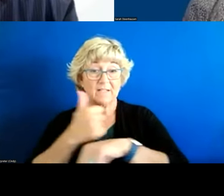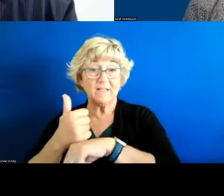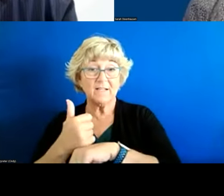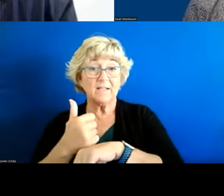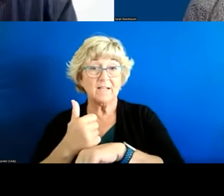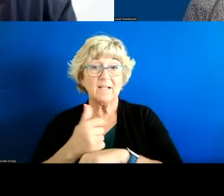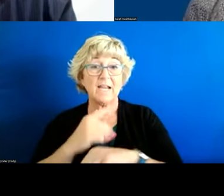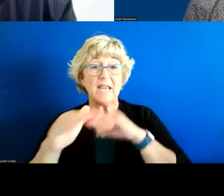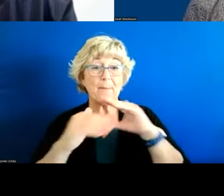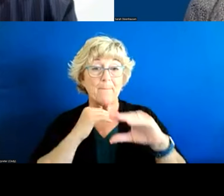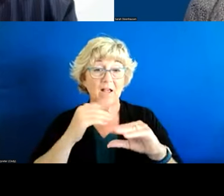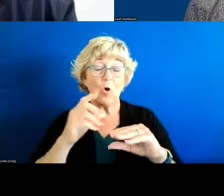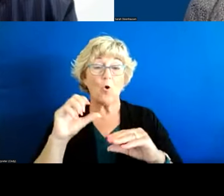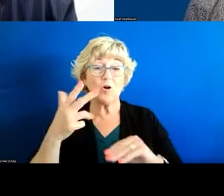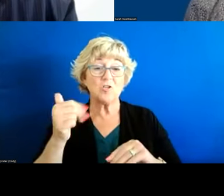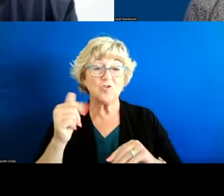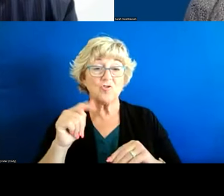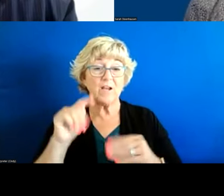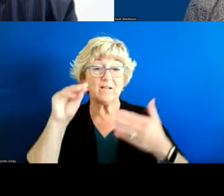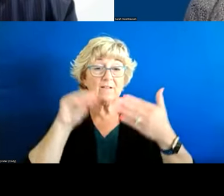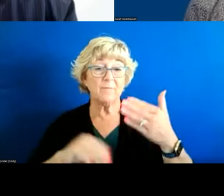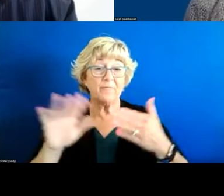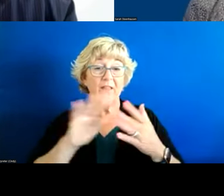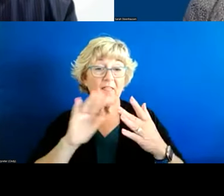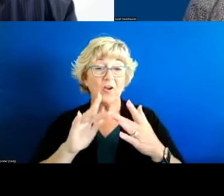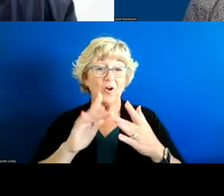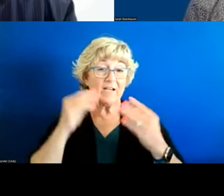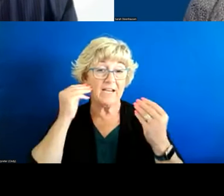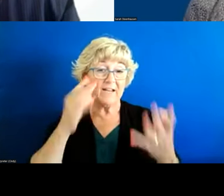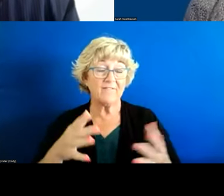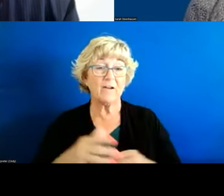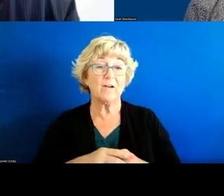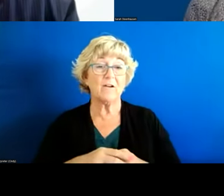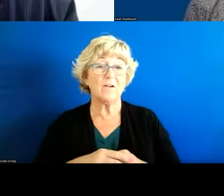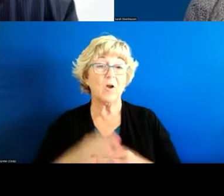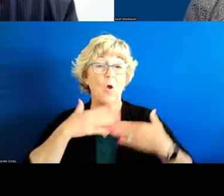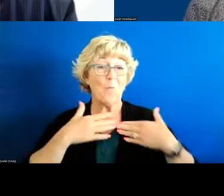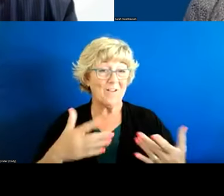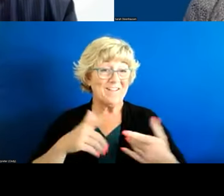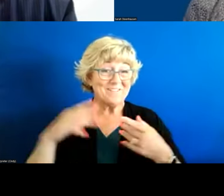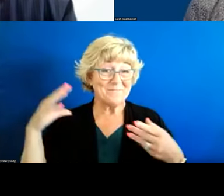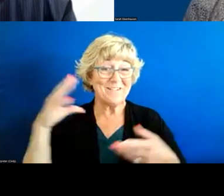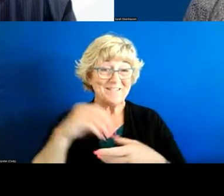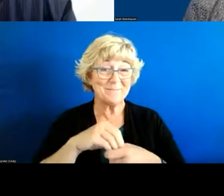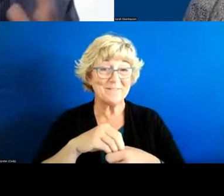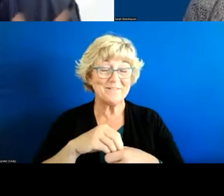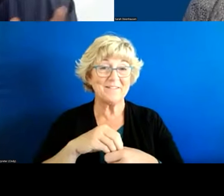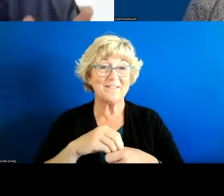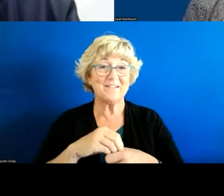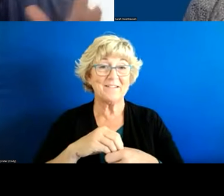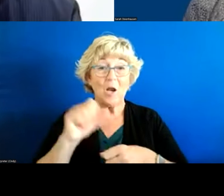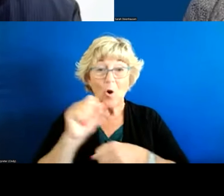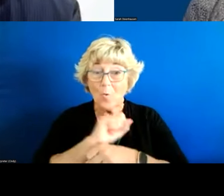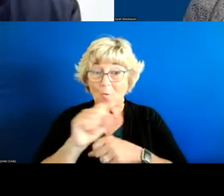text email us or in the chat put put their contact information or their willingness to participate in those interim working